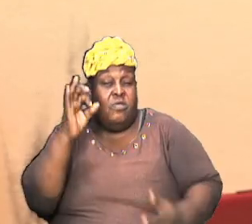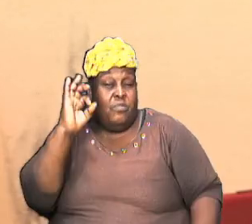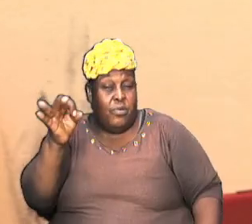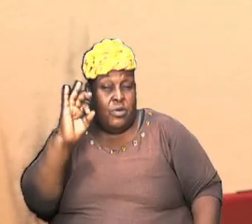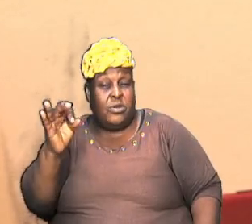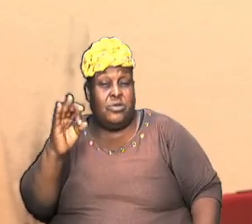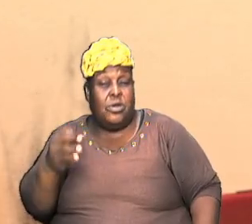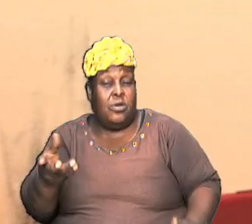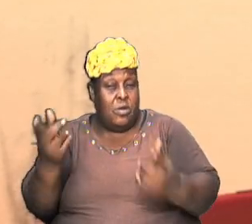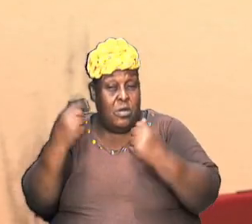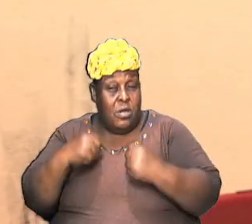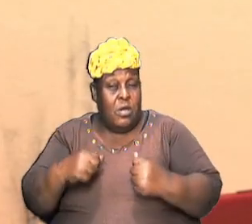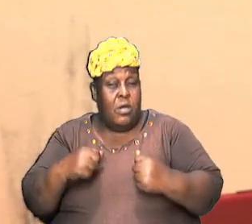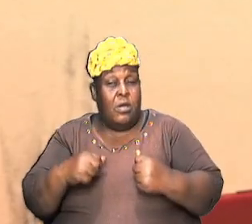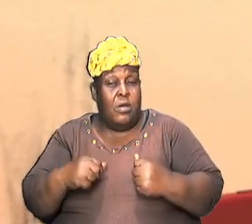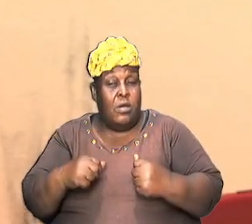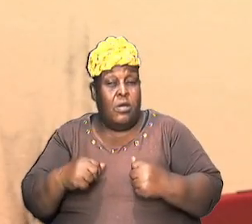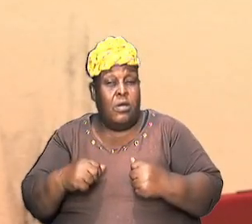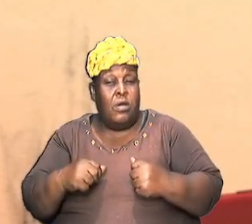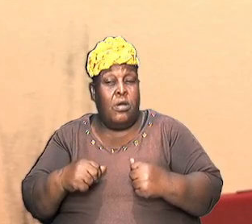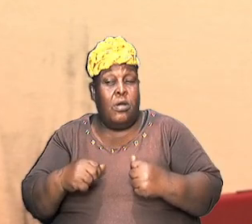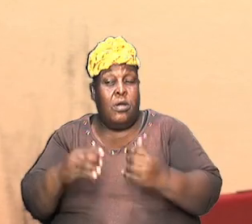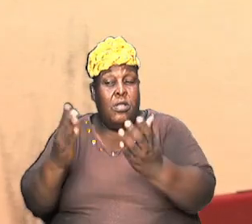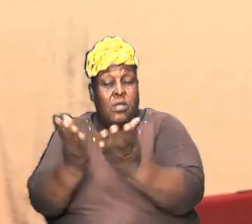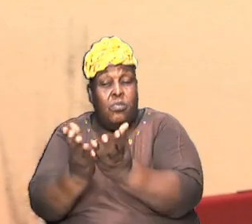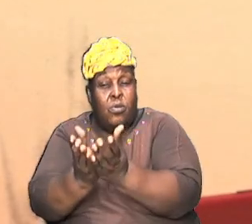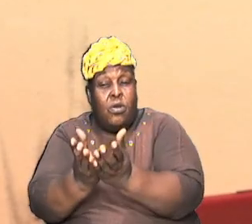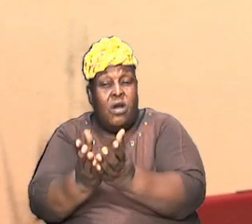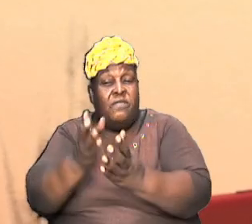and tells us about the book of Enoch and